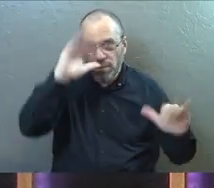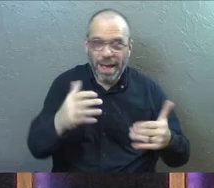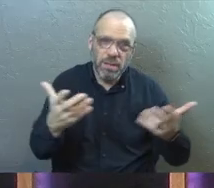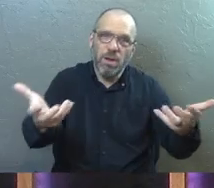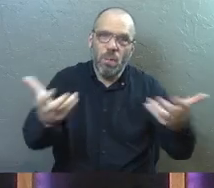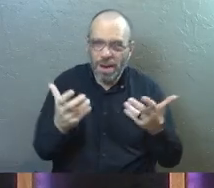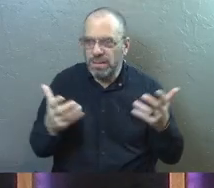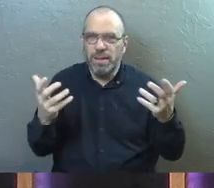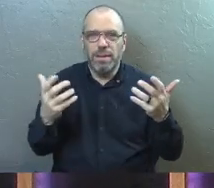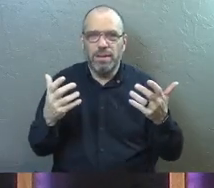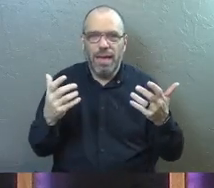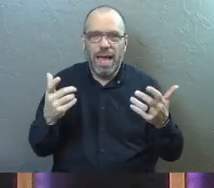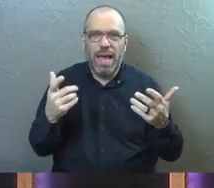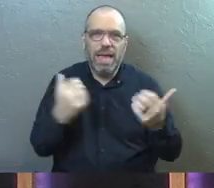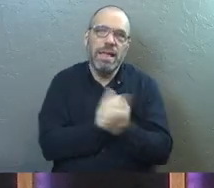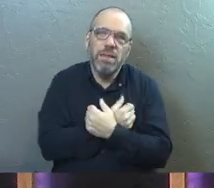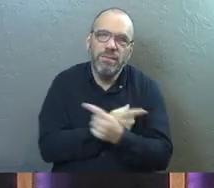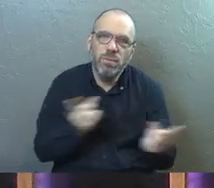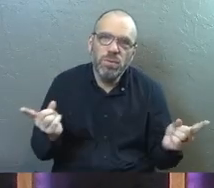wanted and loved.